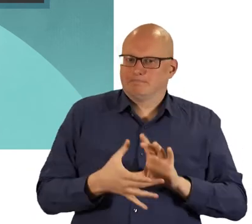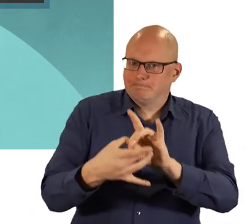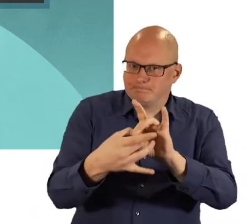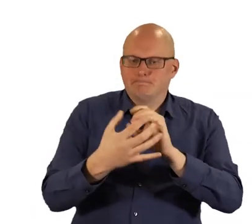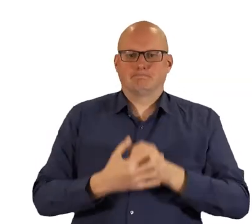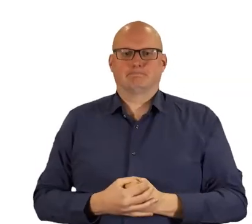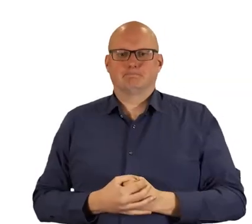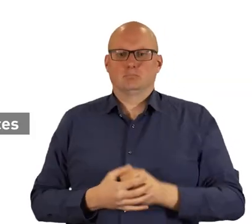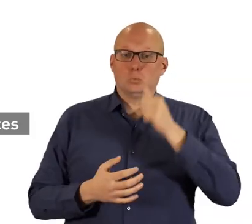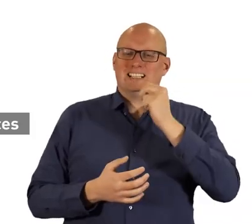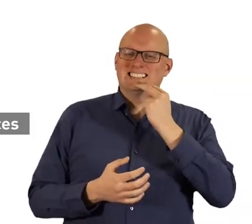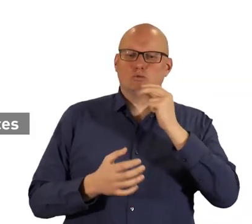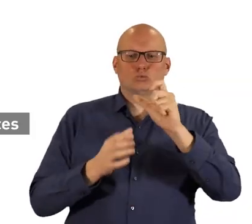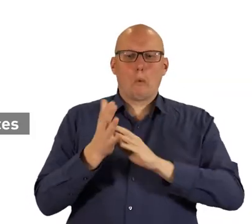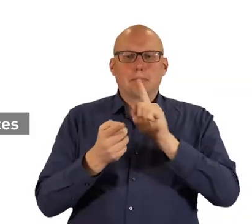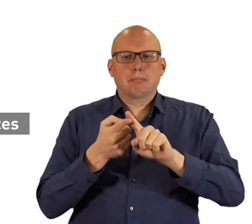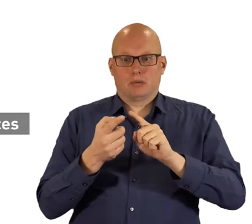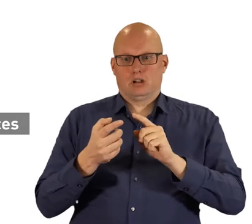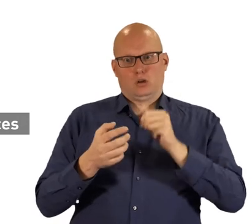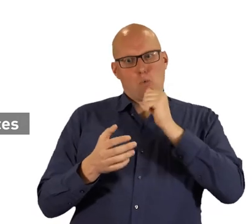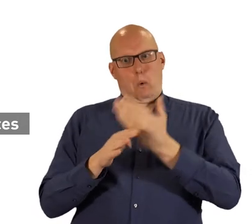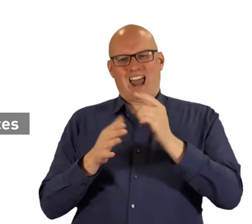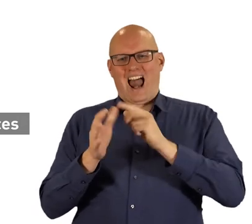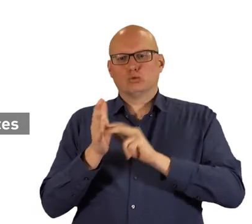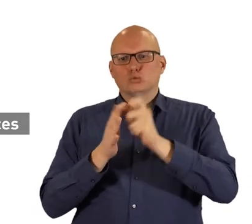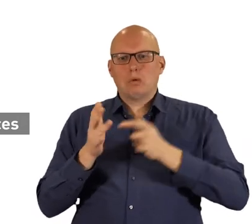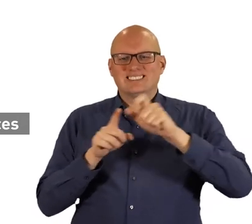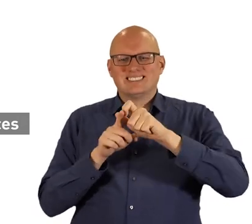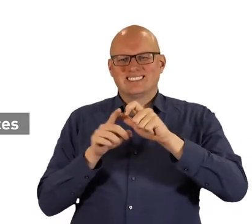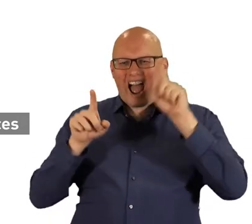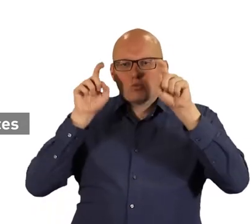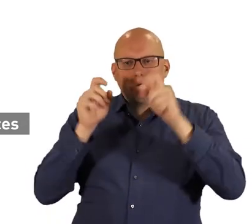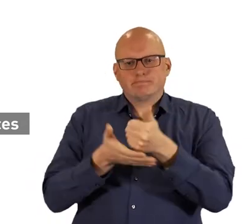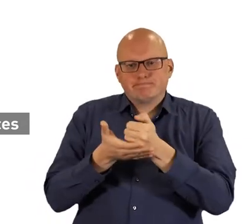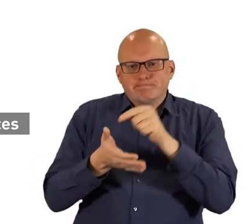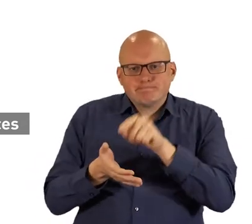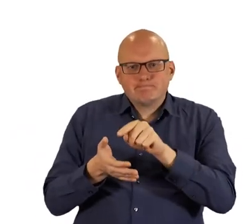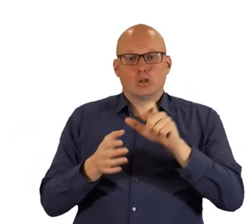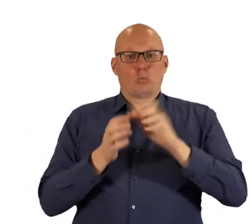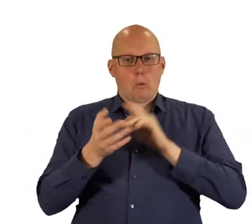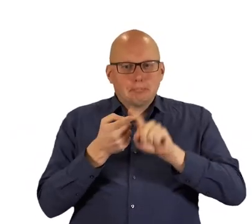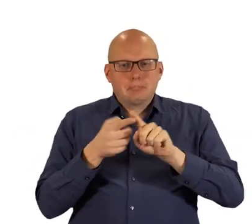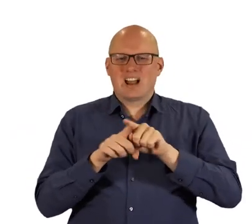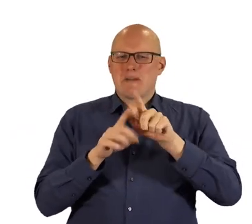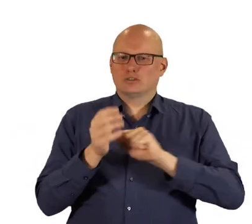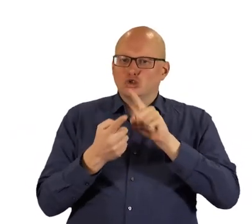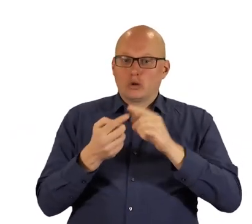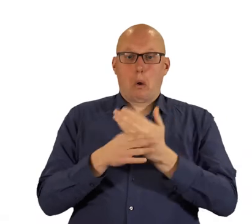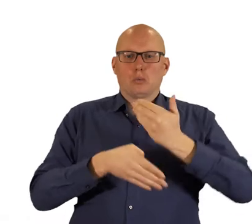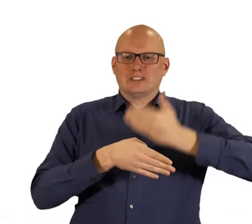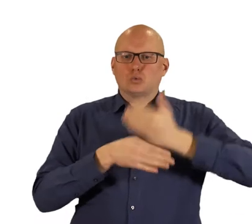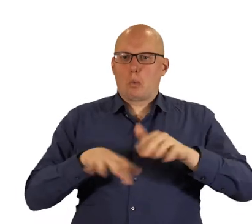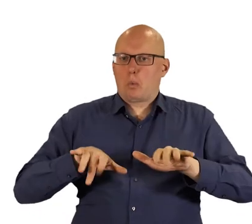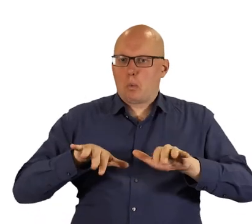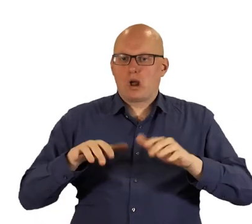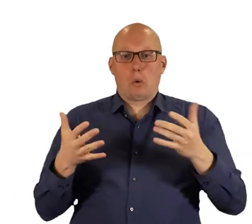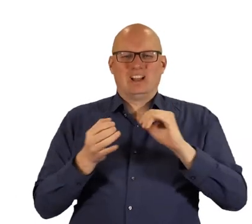connection you will need to use the Chrome browser on Android devices Chrome or edge on Windows based